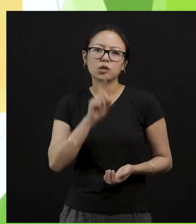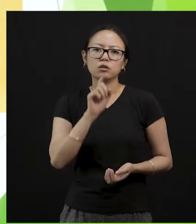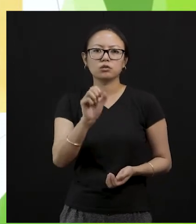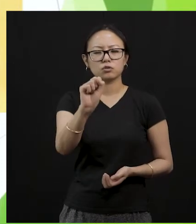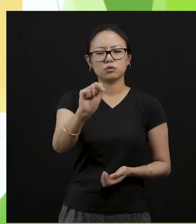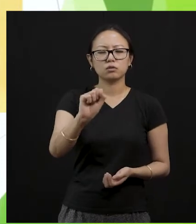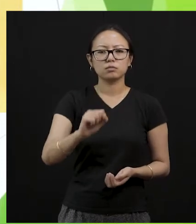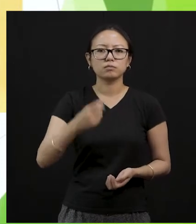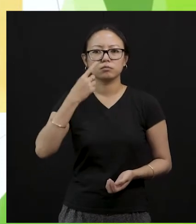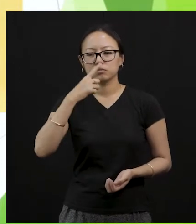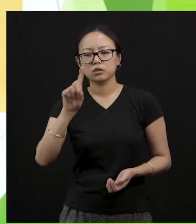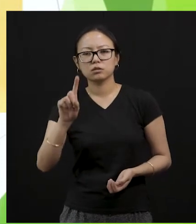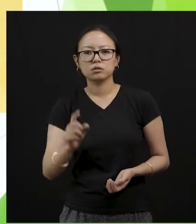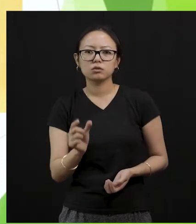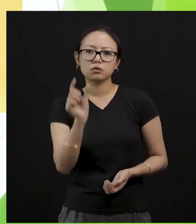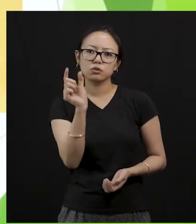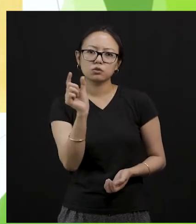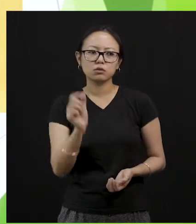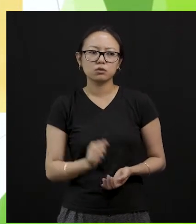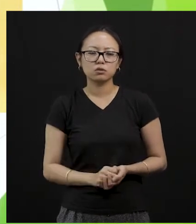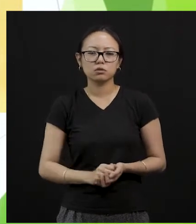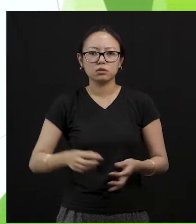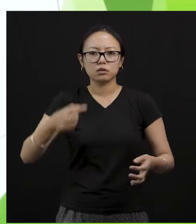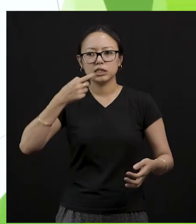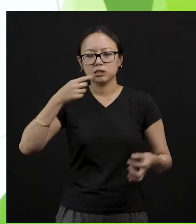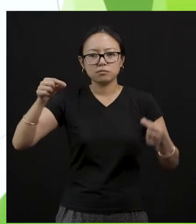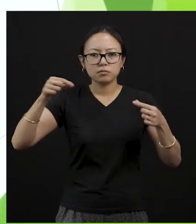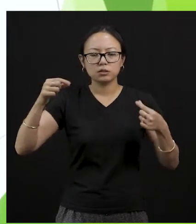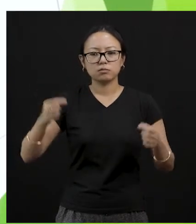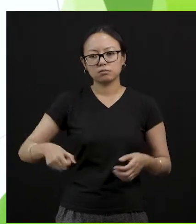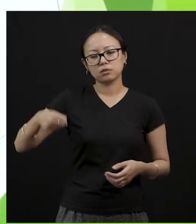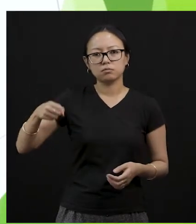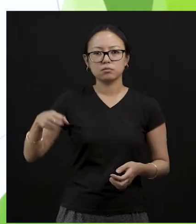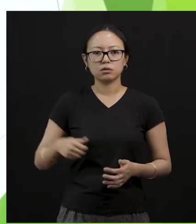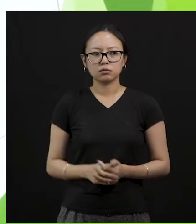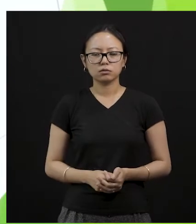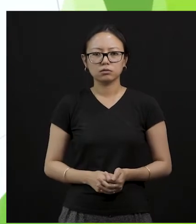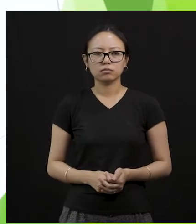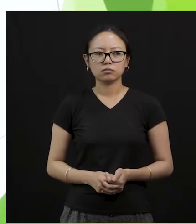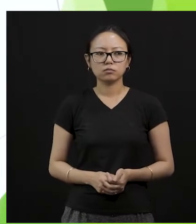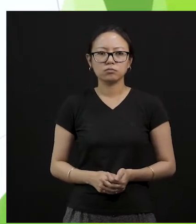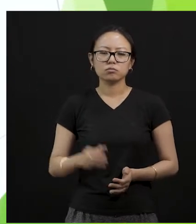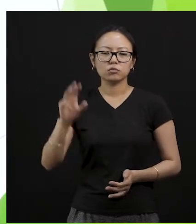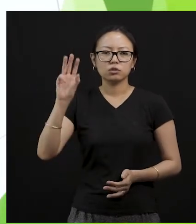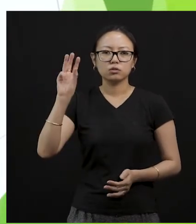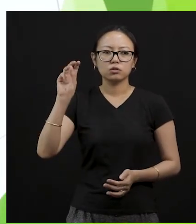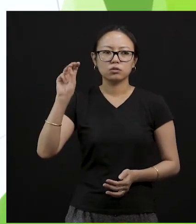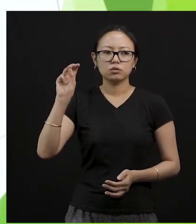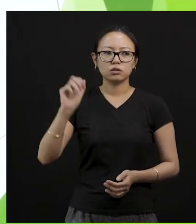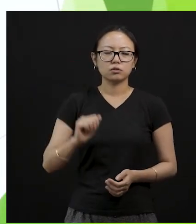need a plastic bag. Yeah? All right? So that is number two. Now number three is very important.